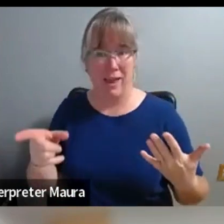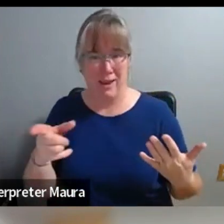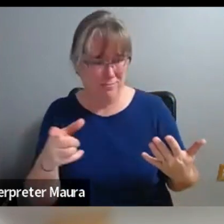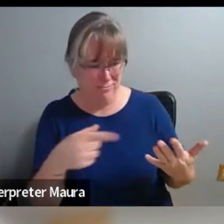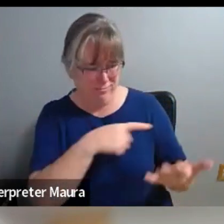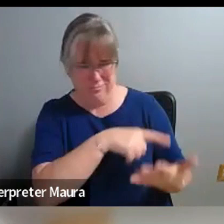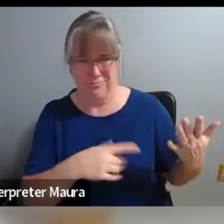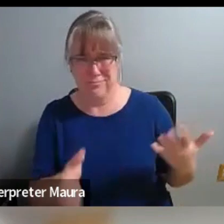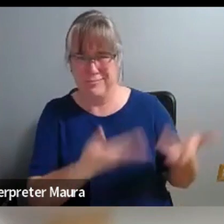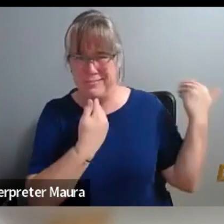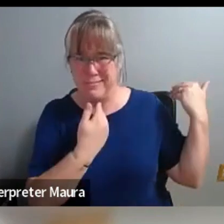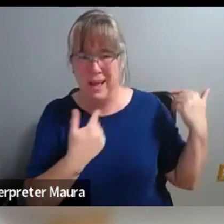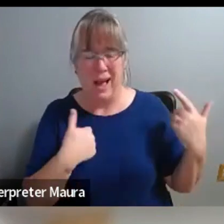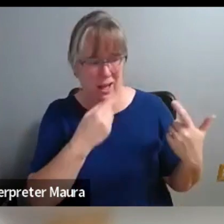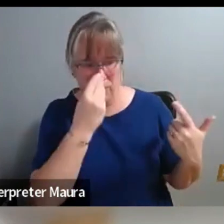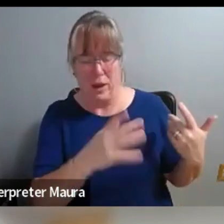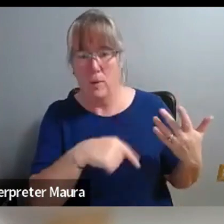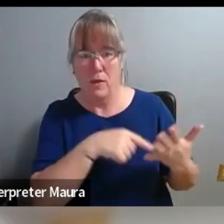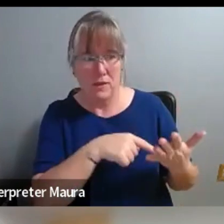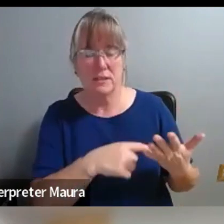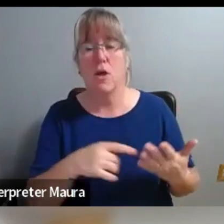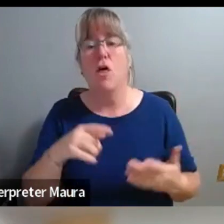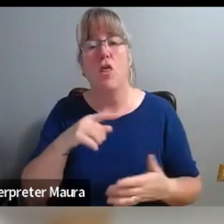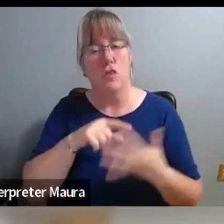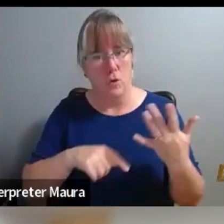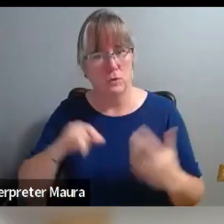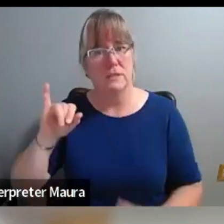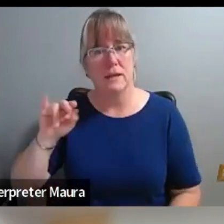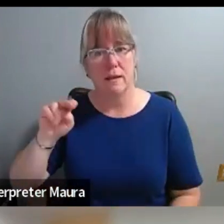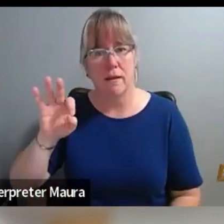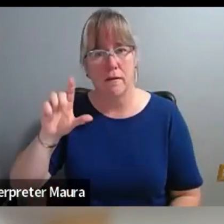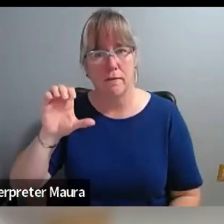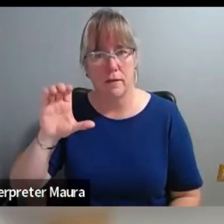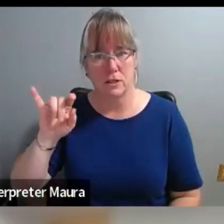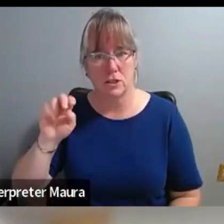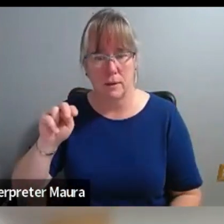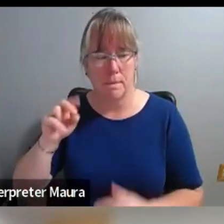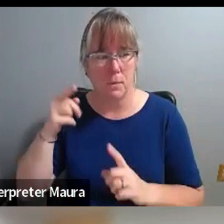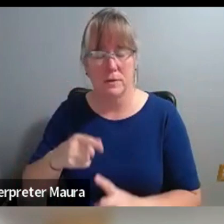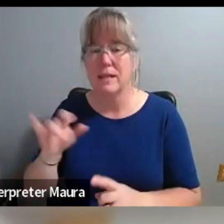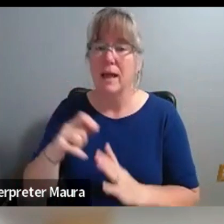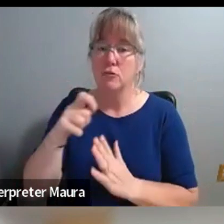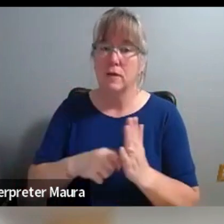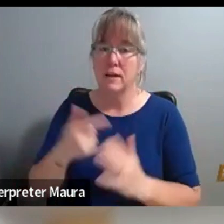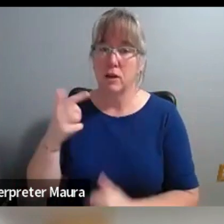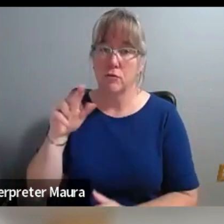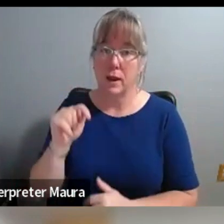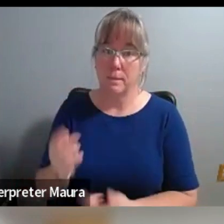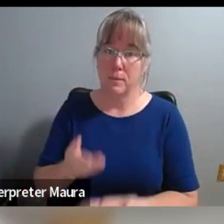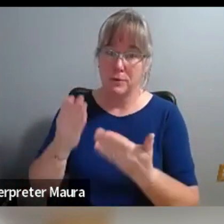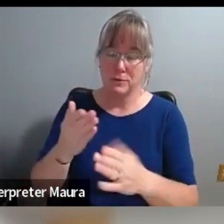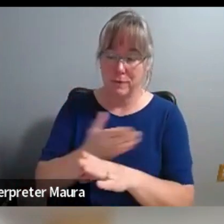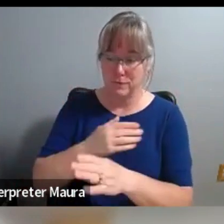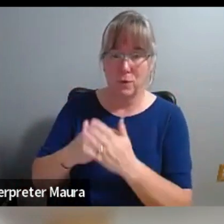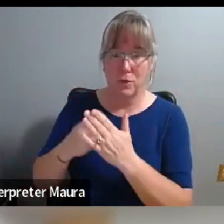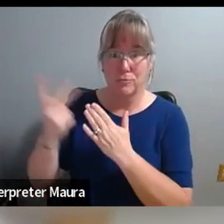they care about. And so to me, those were the inflection points. Every time the project, you know, it's like writing a grant proposal before you've done the project yet.